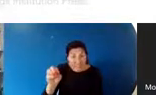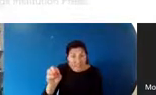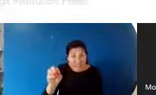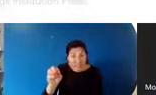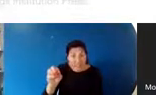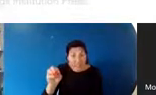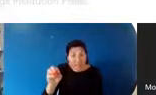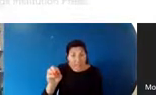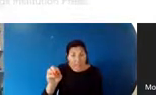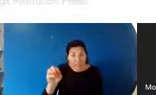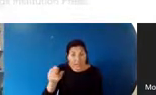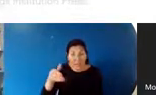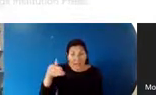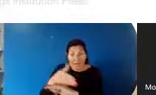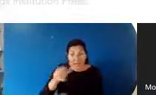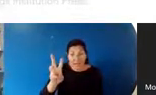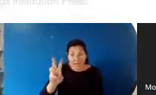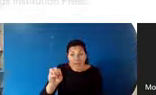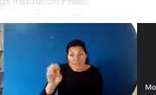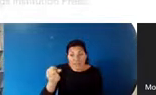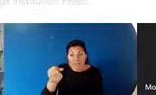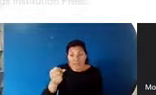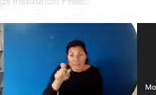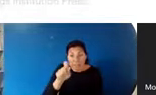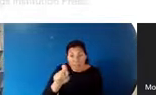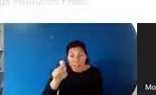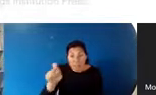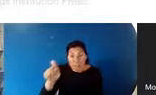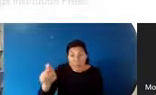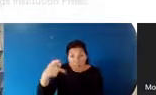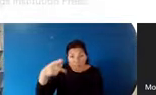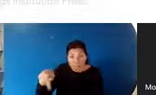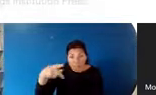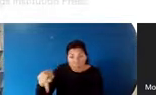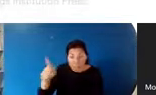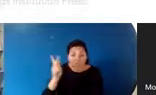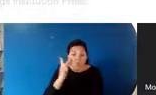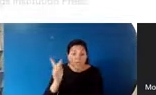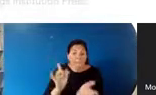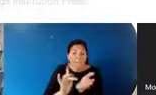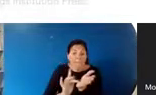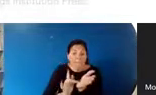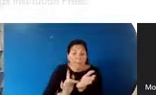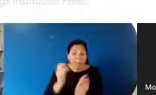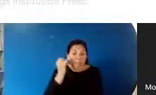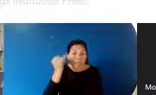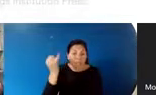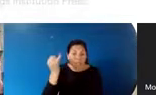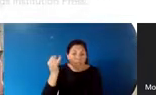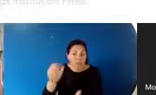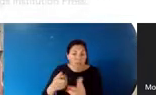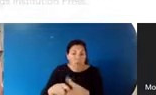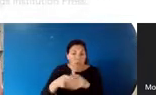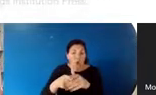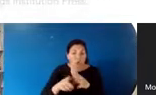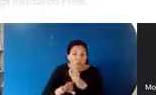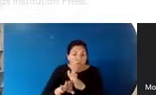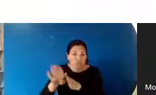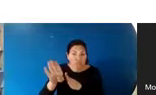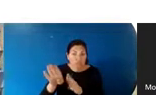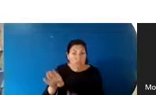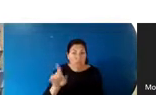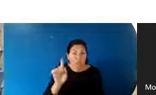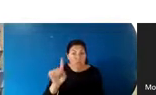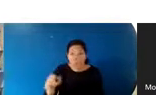after the 60s, the dotted line in purple, you see medical ideas rose to ascendance. And if you look at it, if go to any